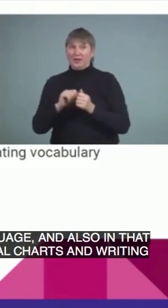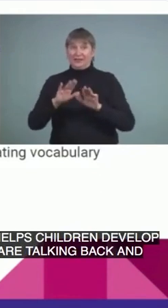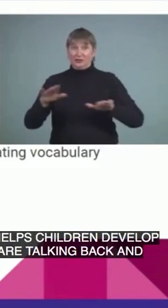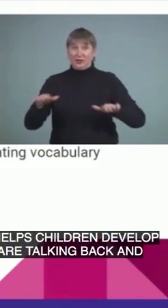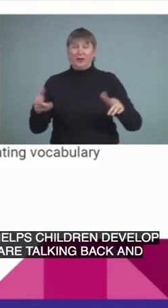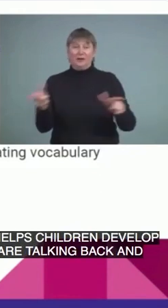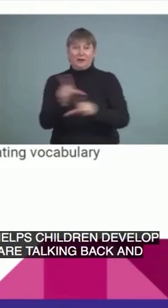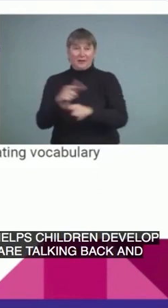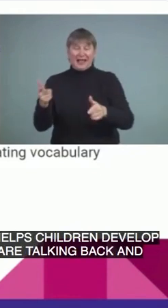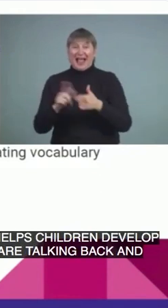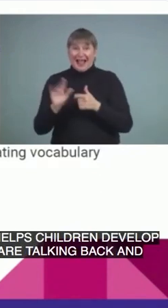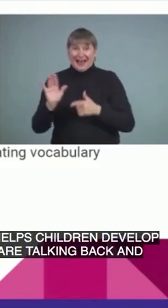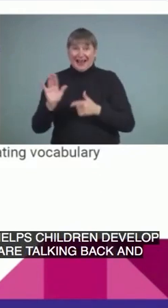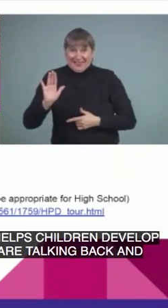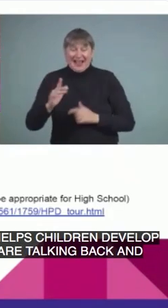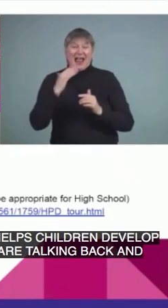captioning on this.